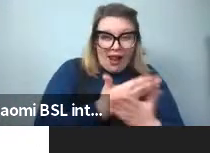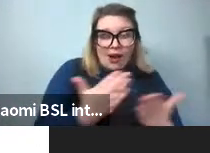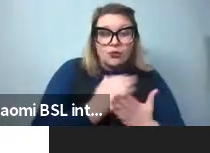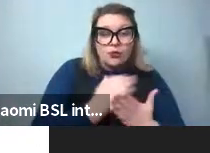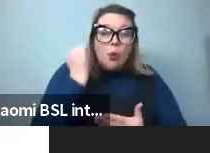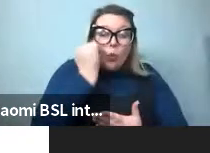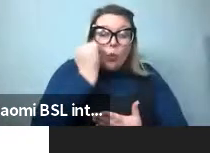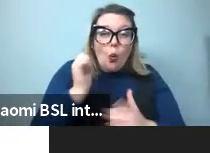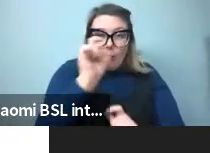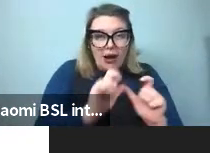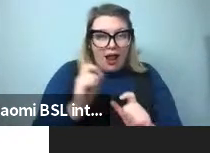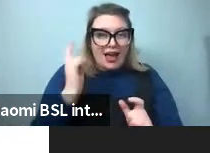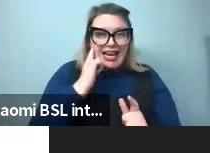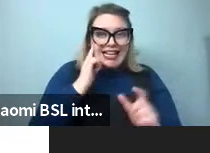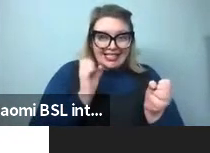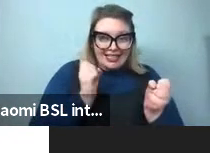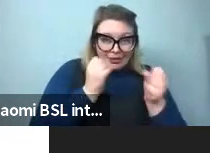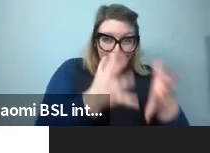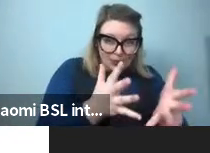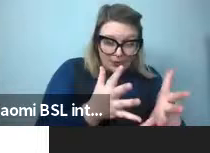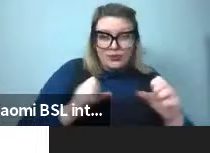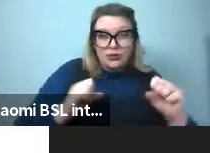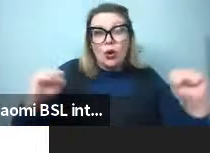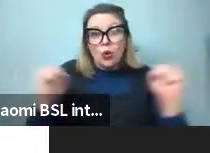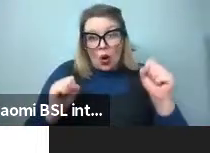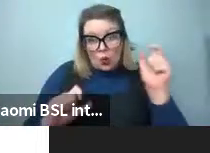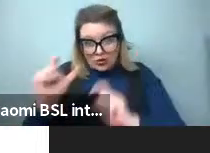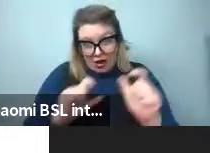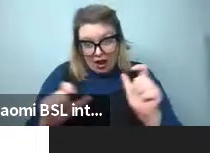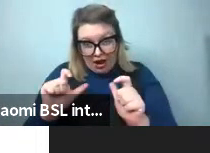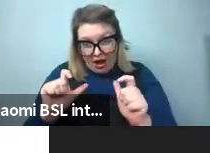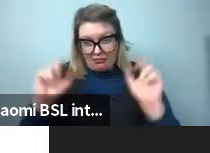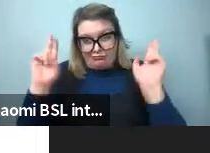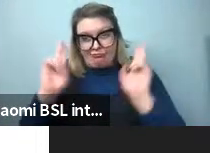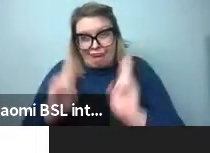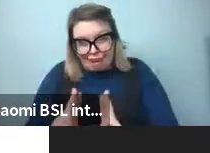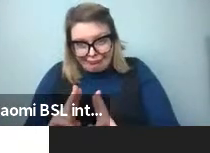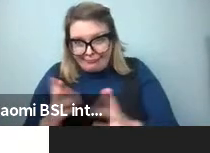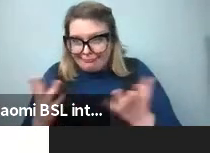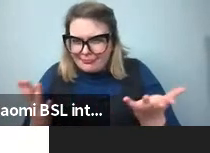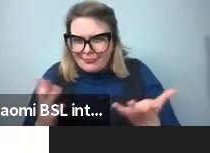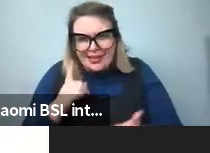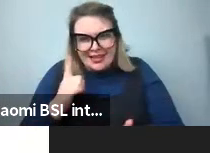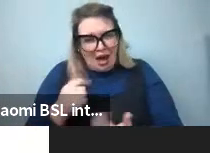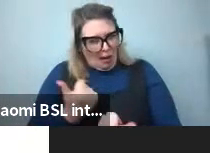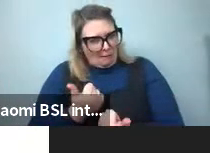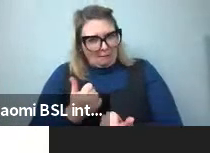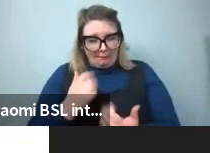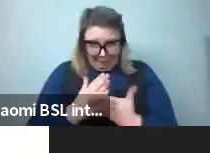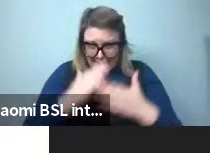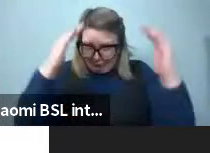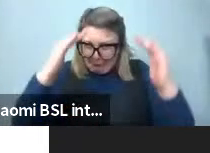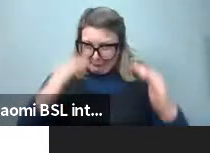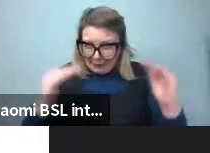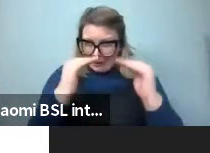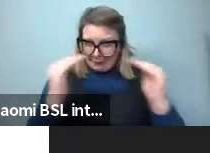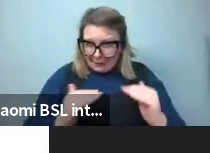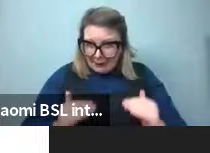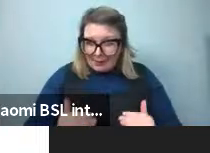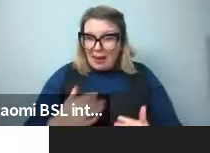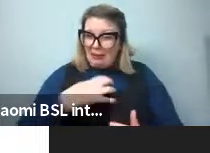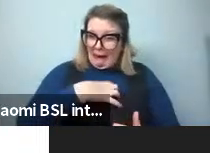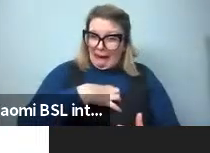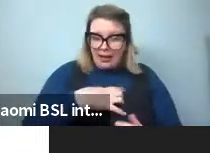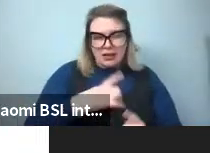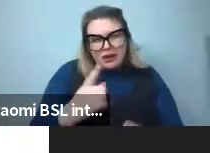than cool colors. Now we wanted to figure out why. And this is about use here, this